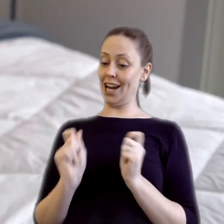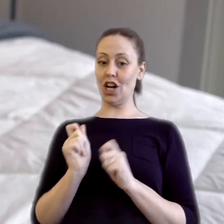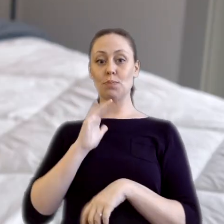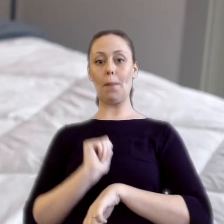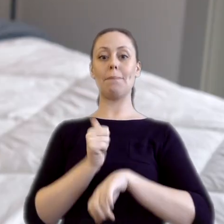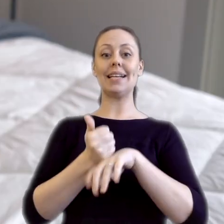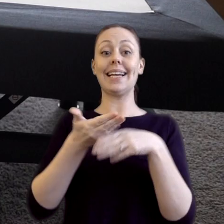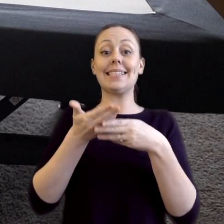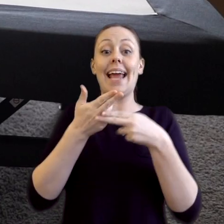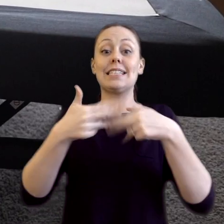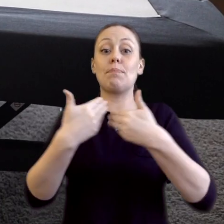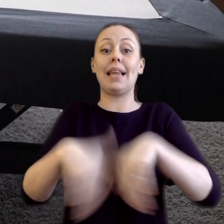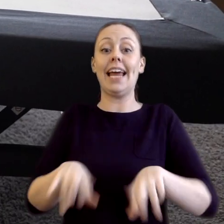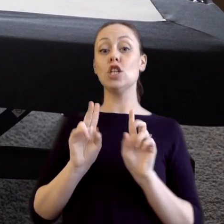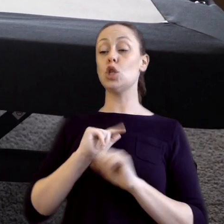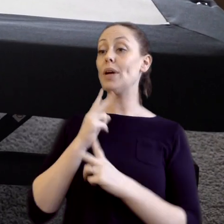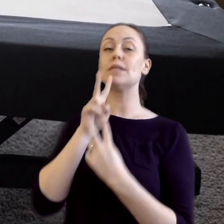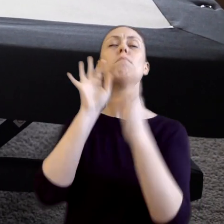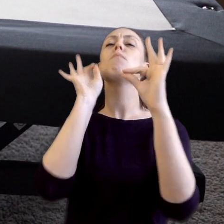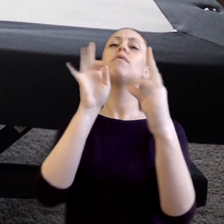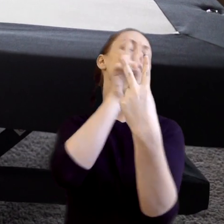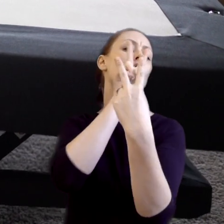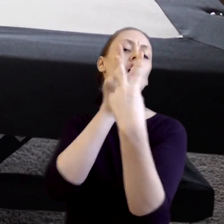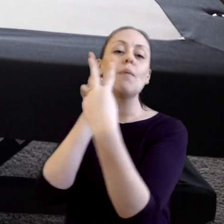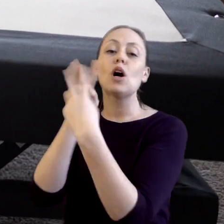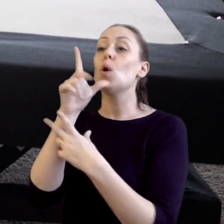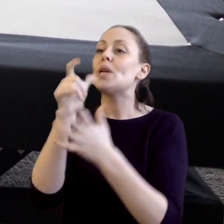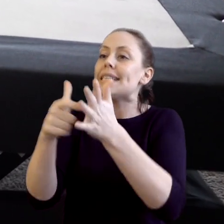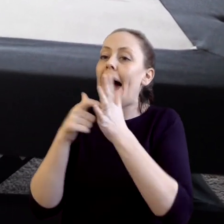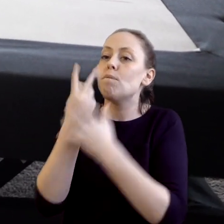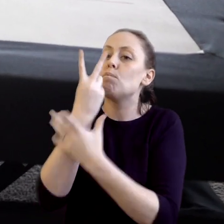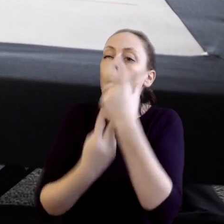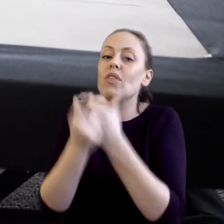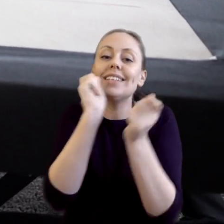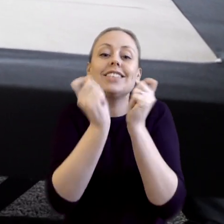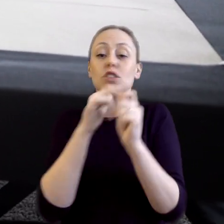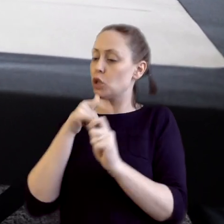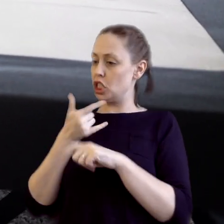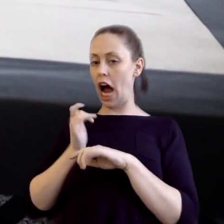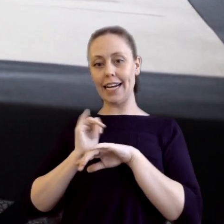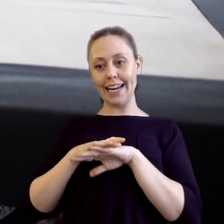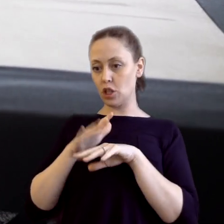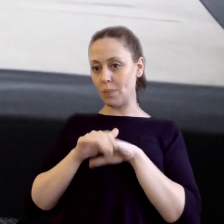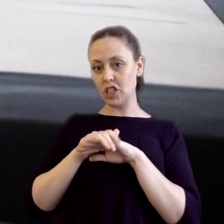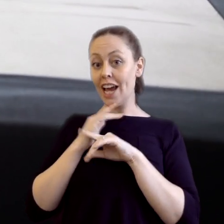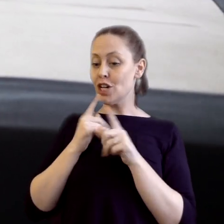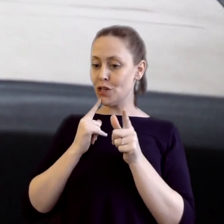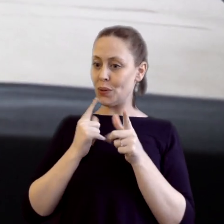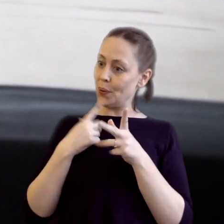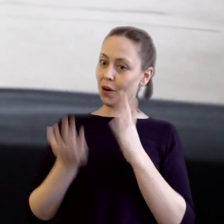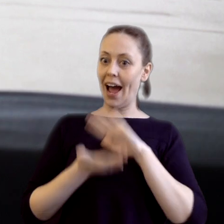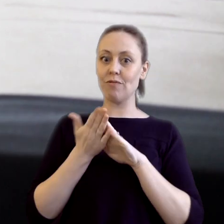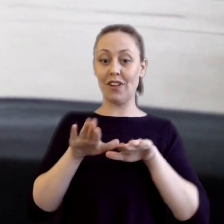is a split base. So this is perfect for couples that need dual adjustability. If you're not quite in the position to pull the trigger on a